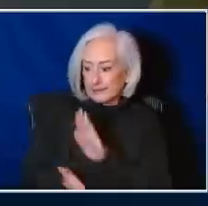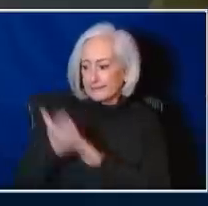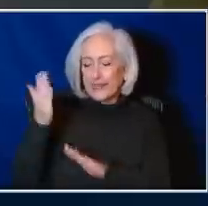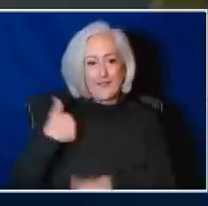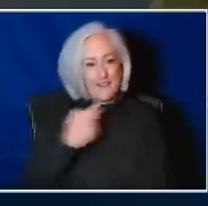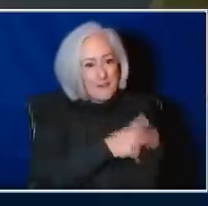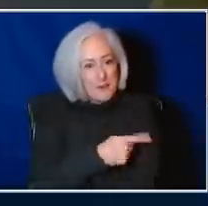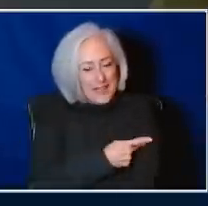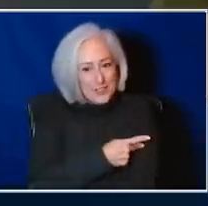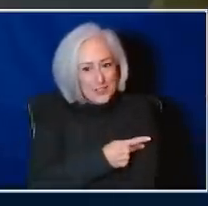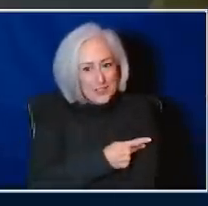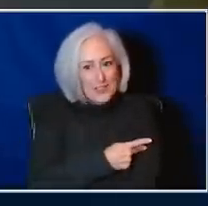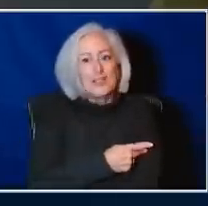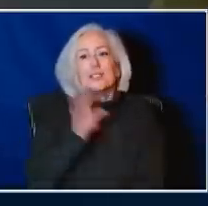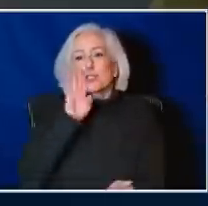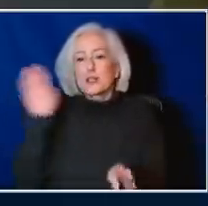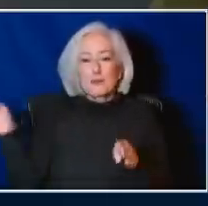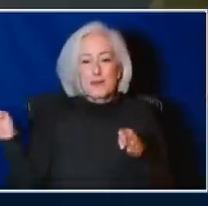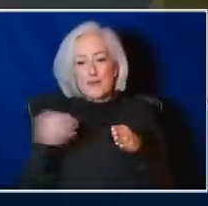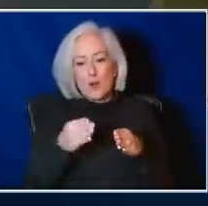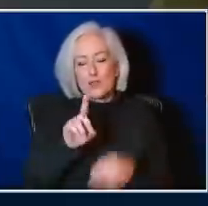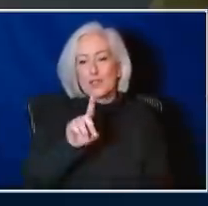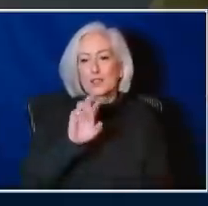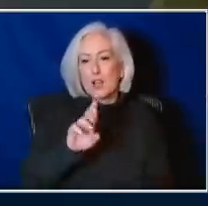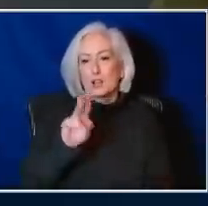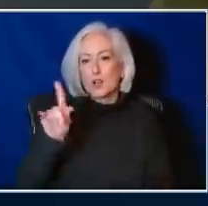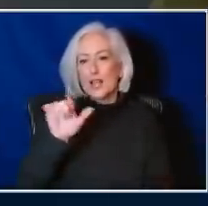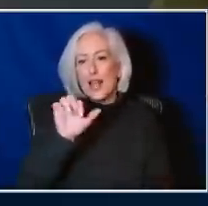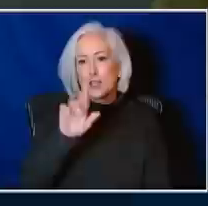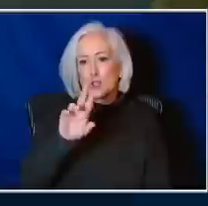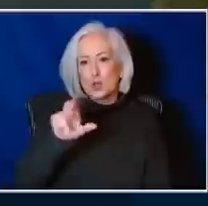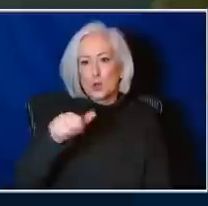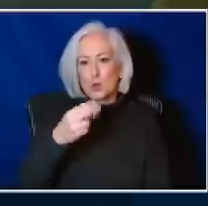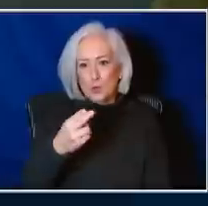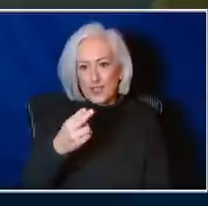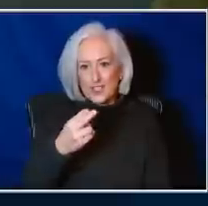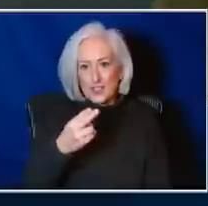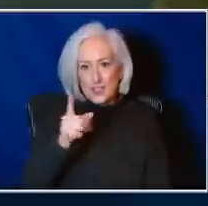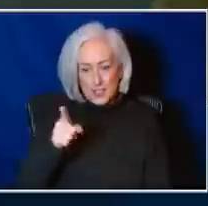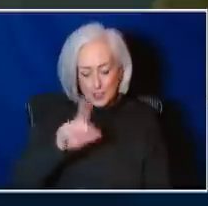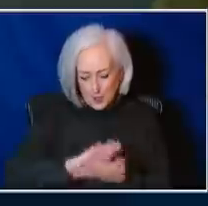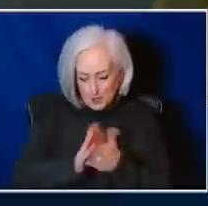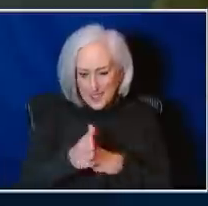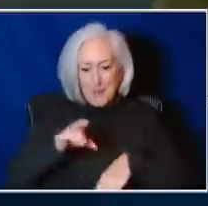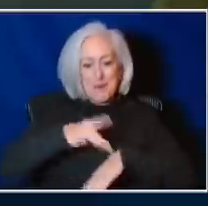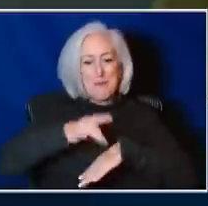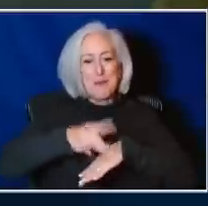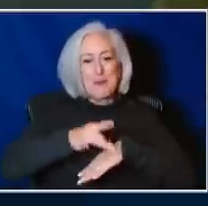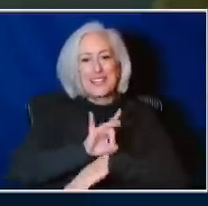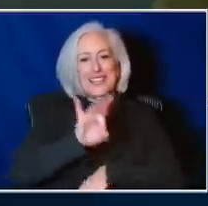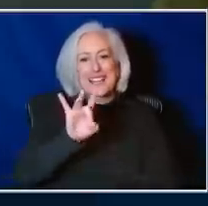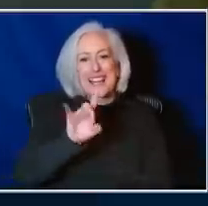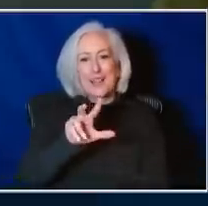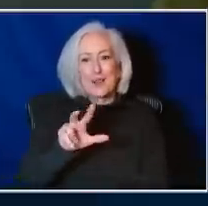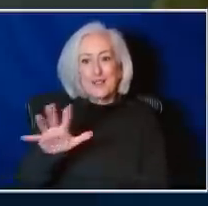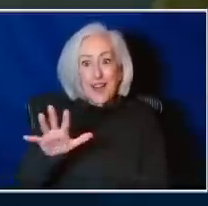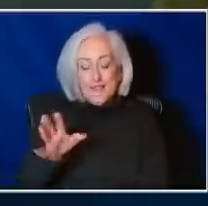So I want to get to the ones for Dr. Calendar Rich first, because I think we only have you. You turned into a pumpkin at 8.35, so we have four minutes.